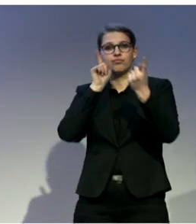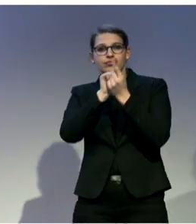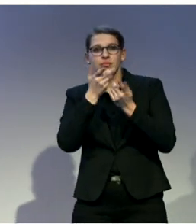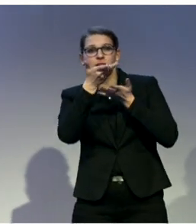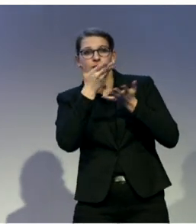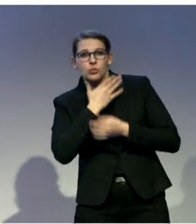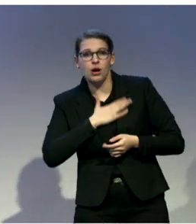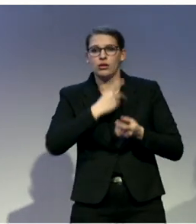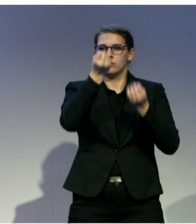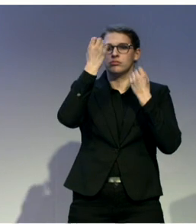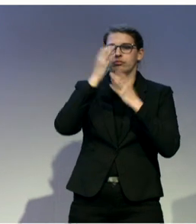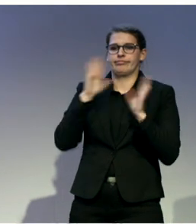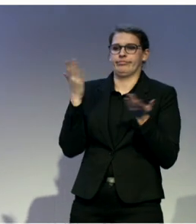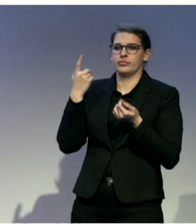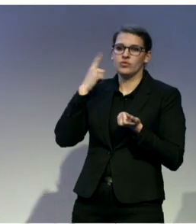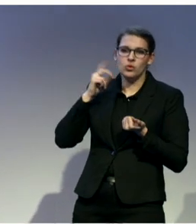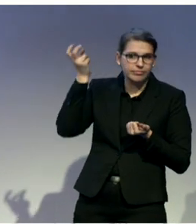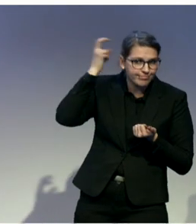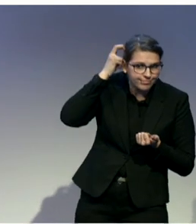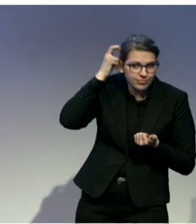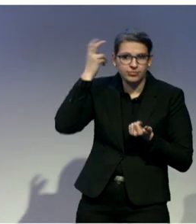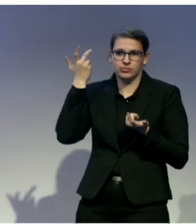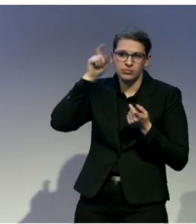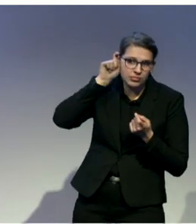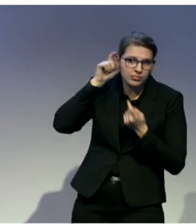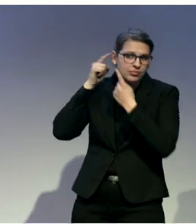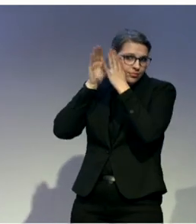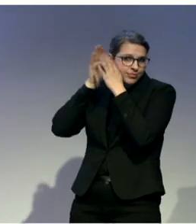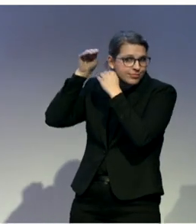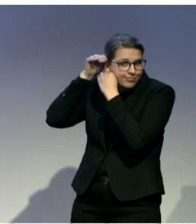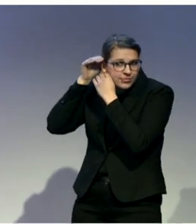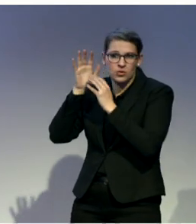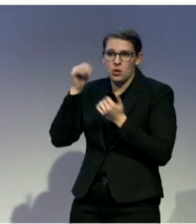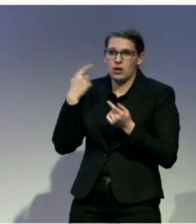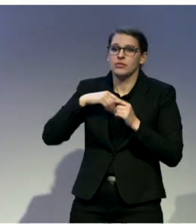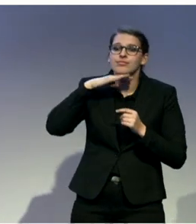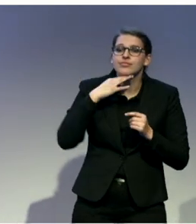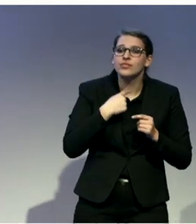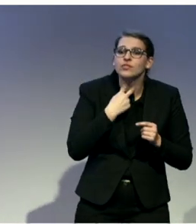training. They don't know how to communicate with their deaf child within the family.